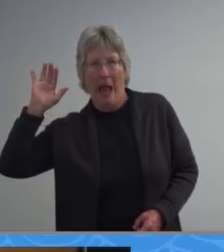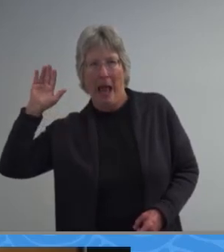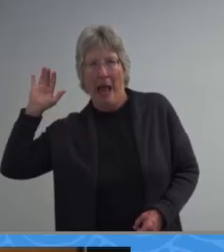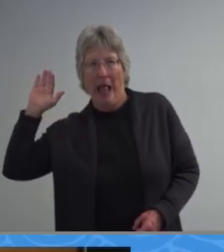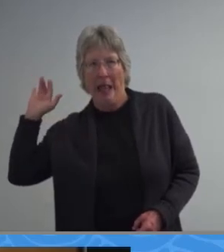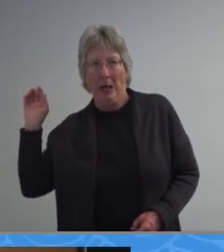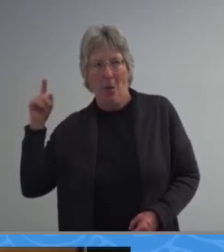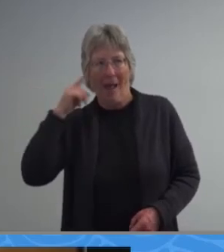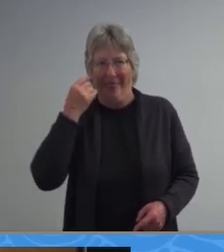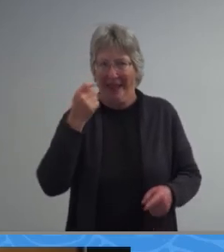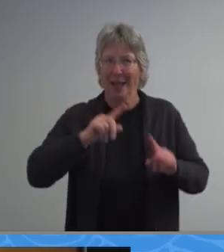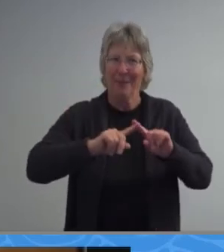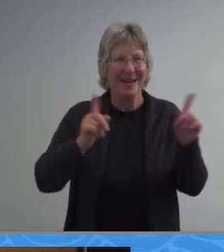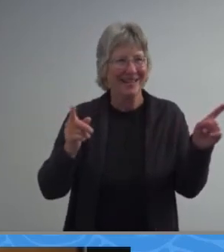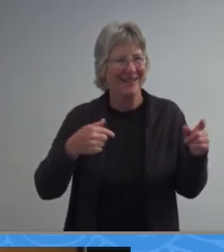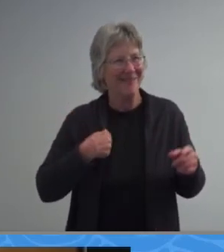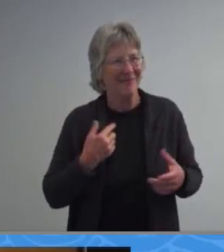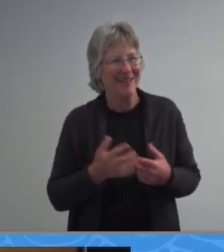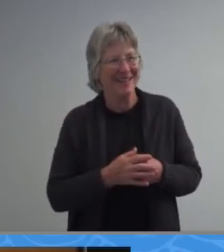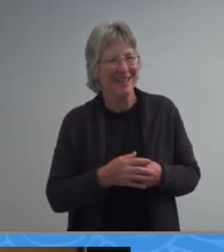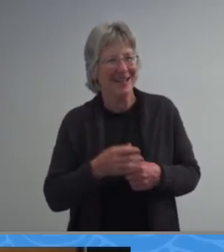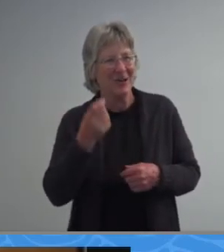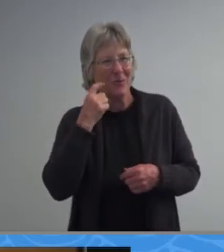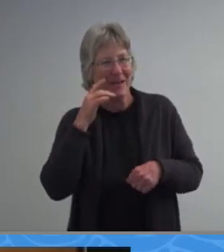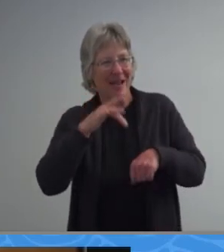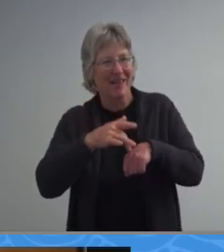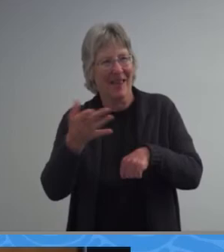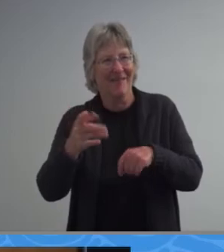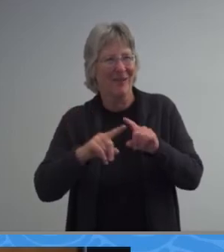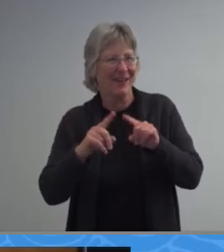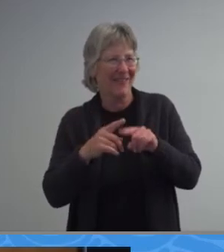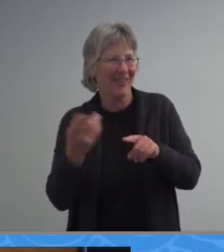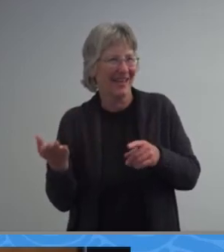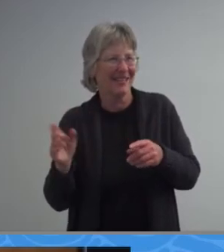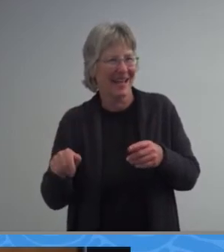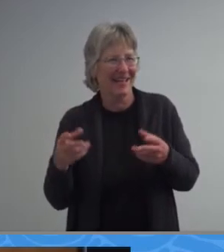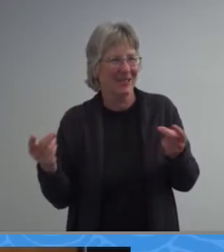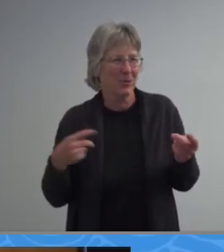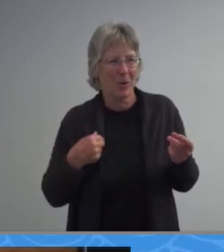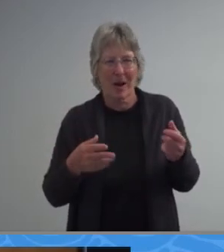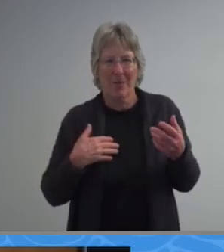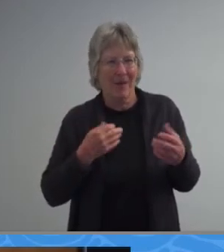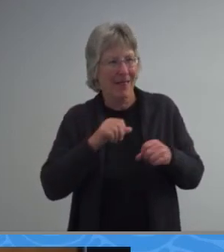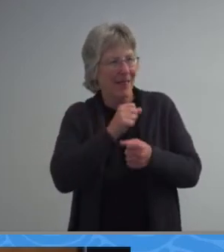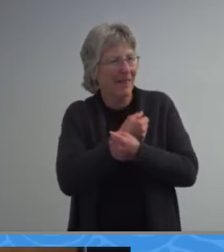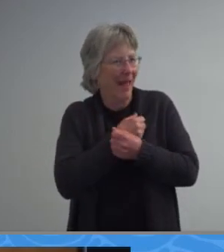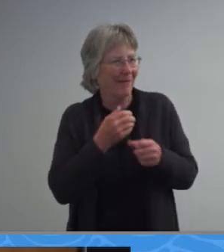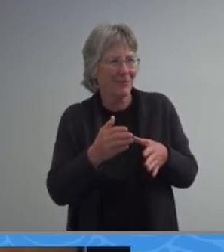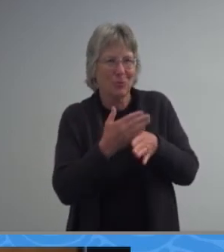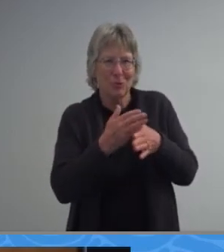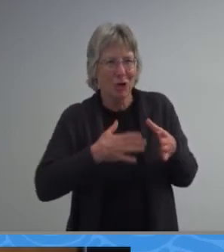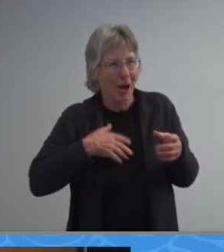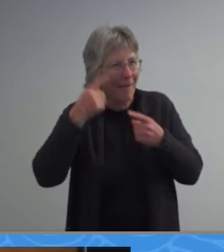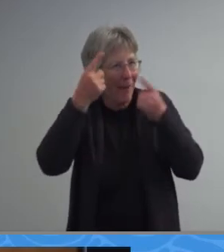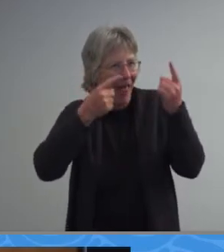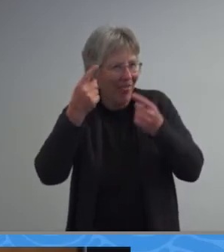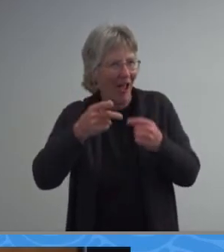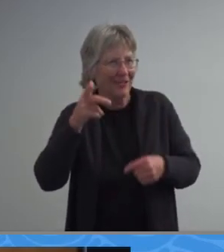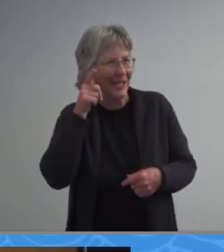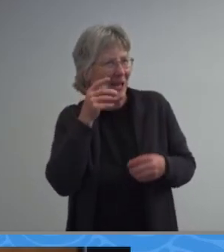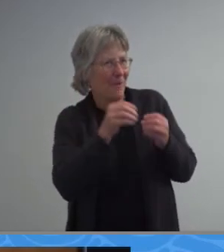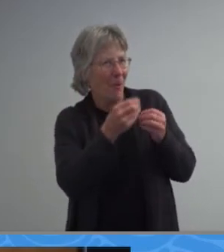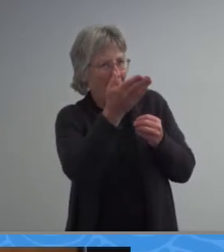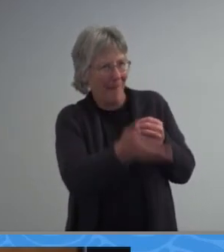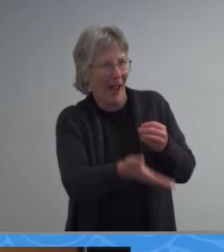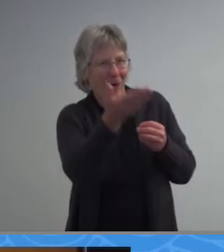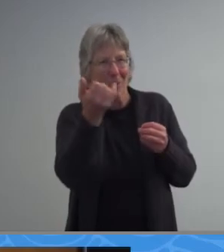uh but i was there very recently for some things that i had to do and i'd be loved i'd love to share my thoughts and like to hear more about you if you've got